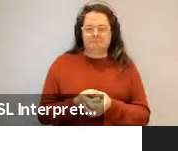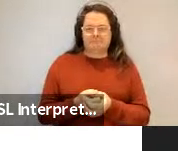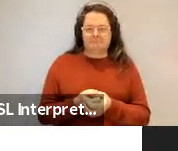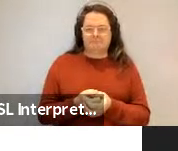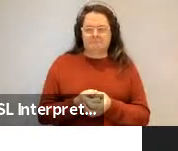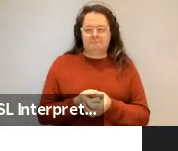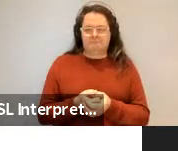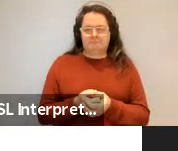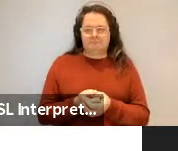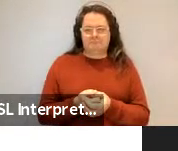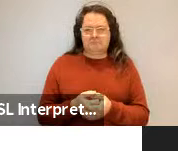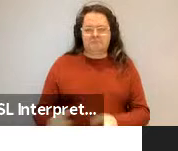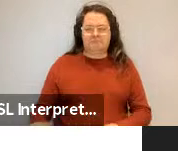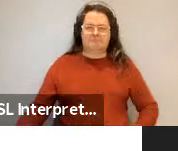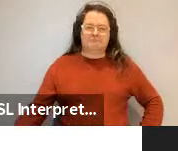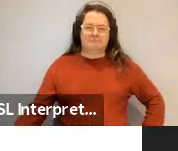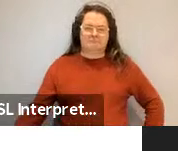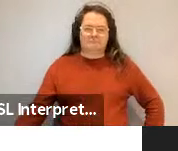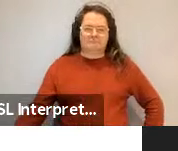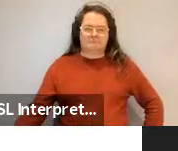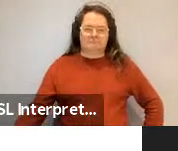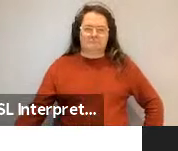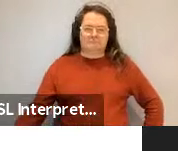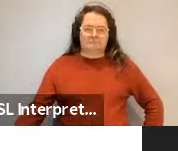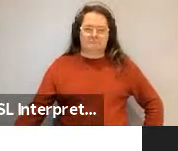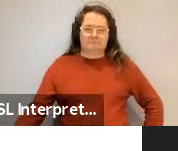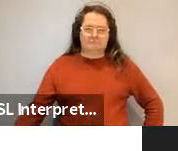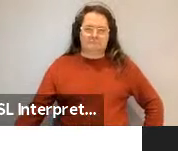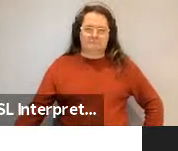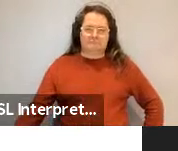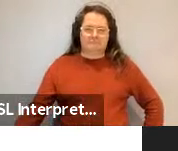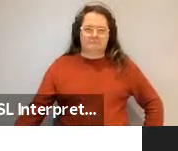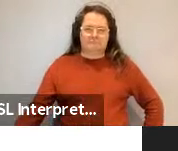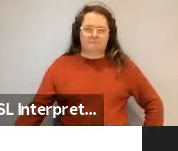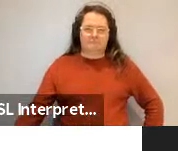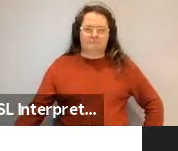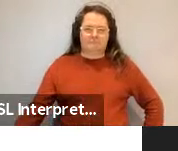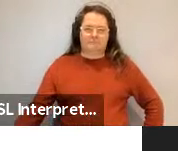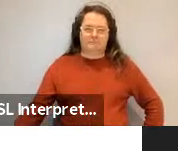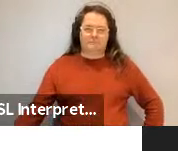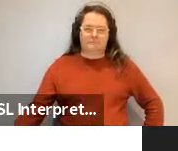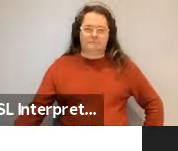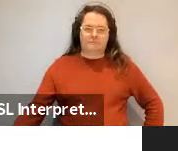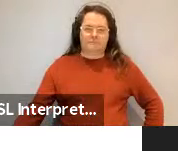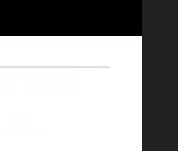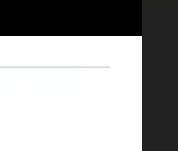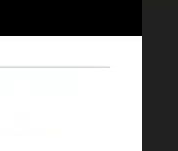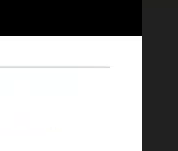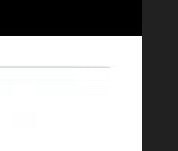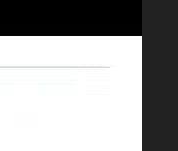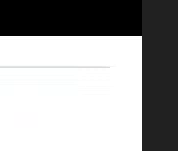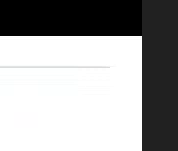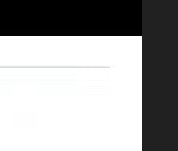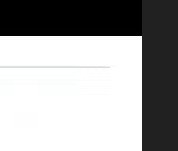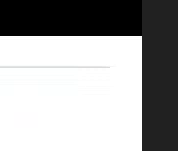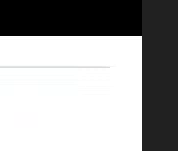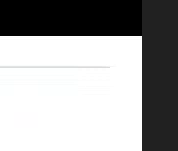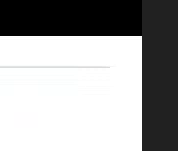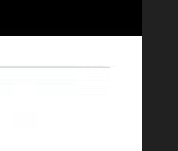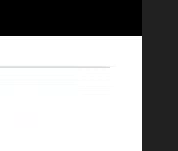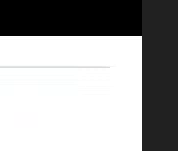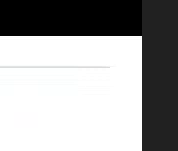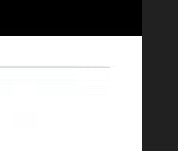Here's what I think happened. So early on, we had a very systematic across the board generalization that male